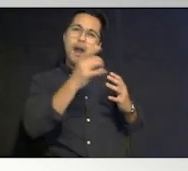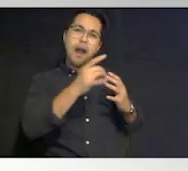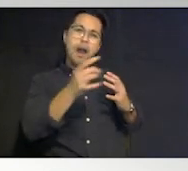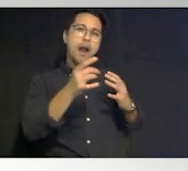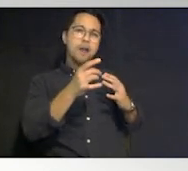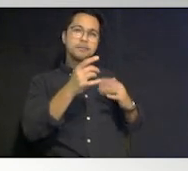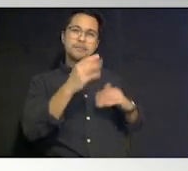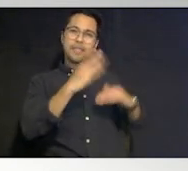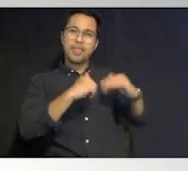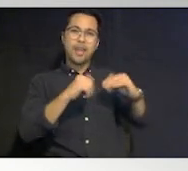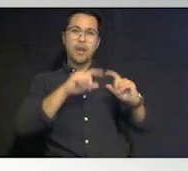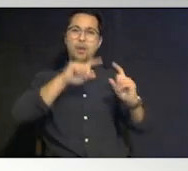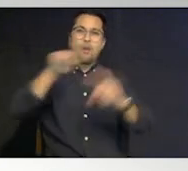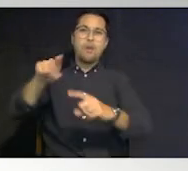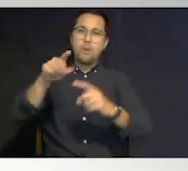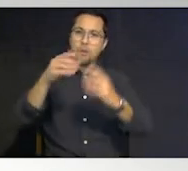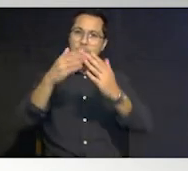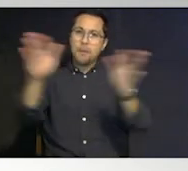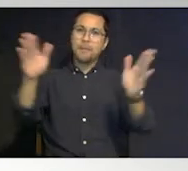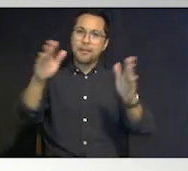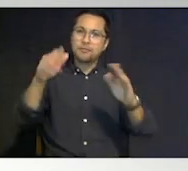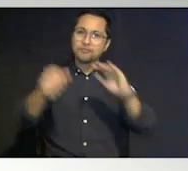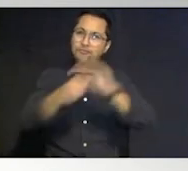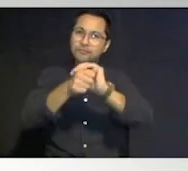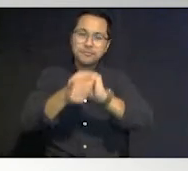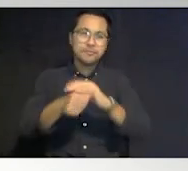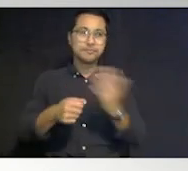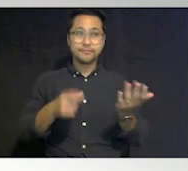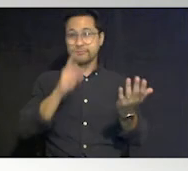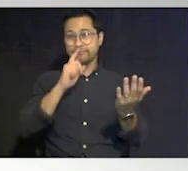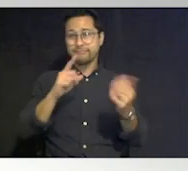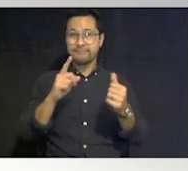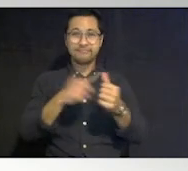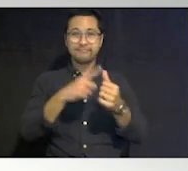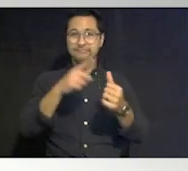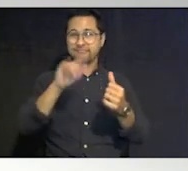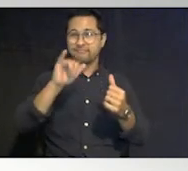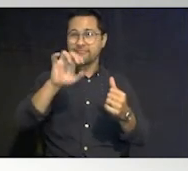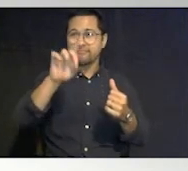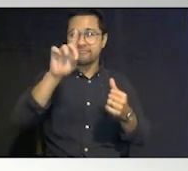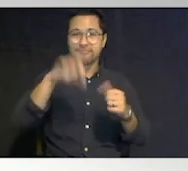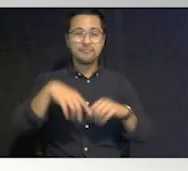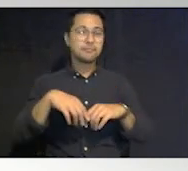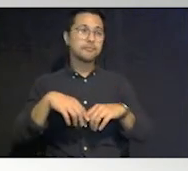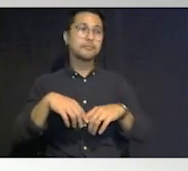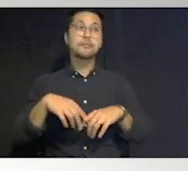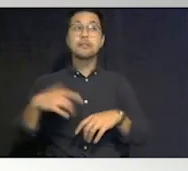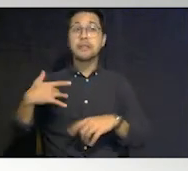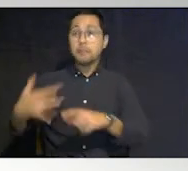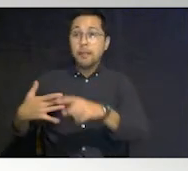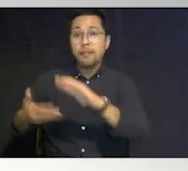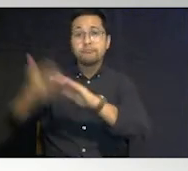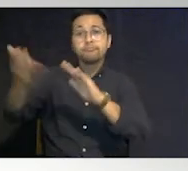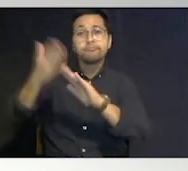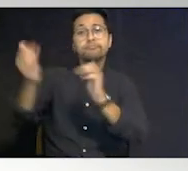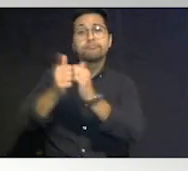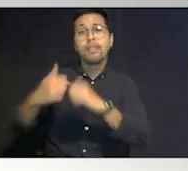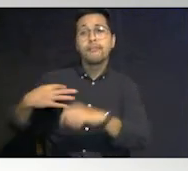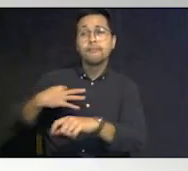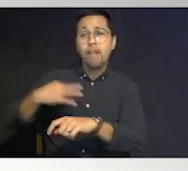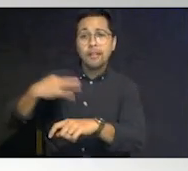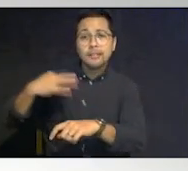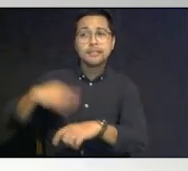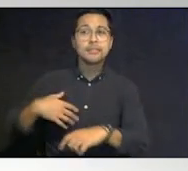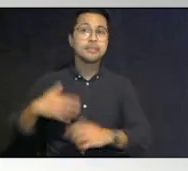public shelter um and it's just basic first aid it's usually run by volunteers it might be run by county